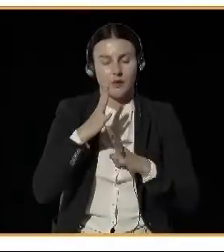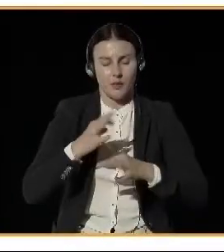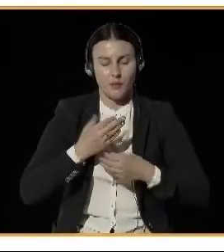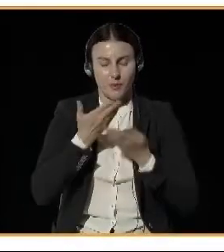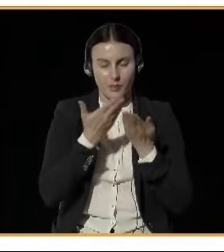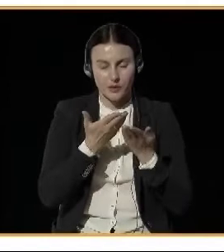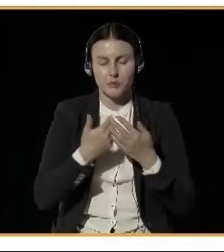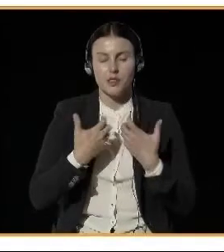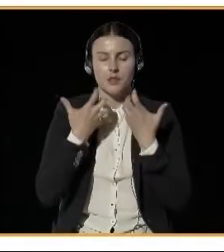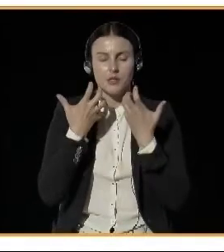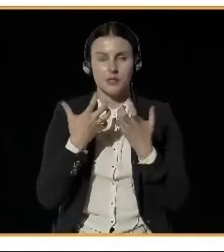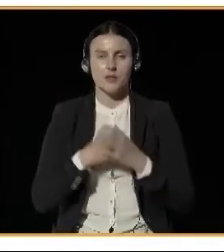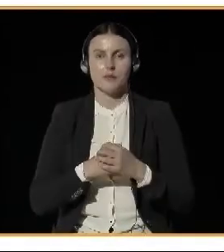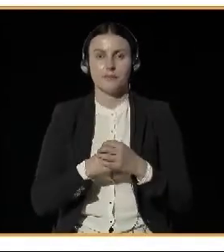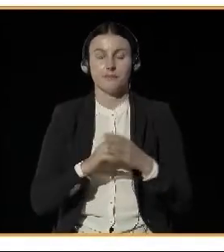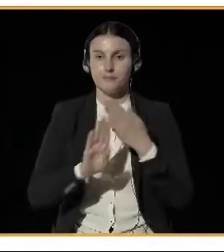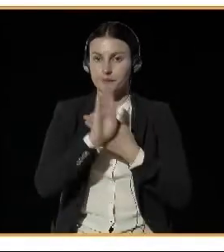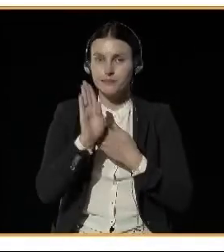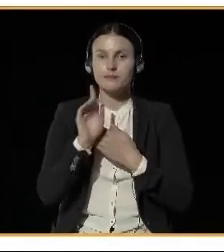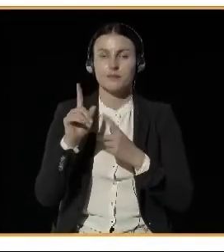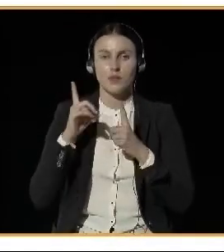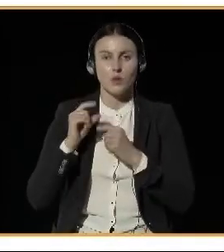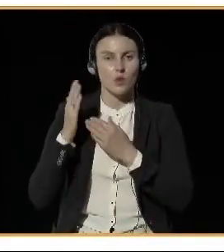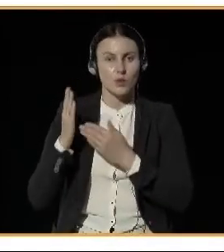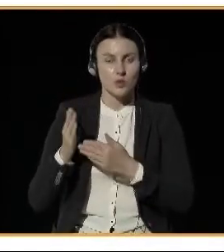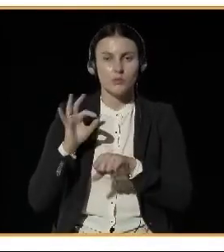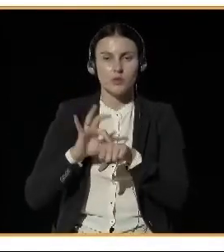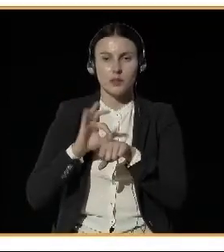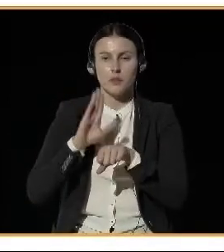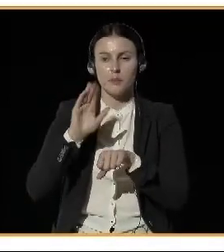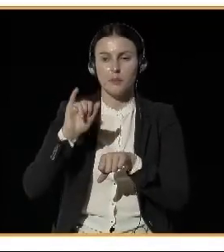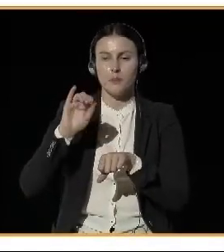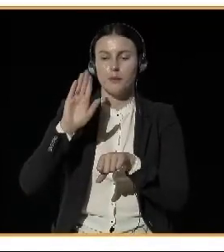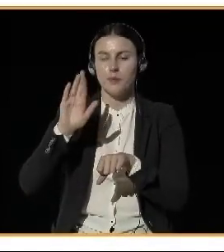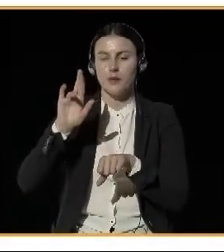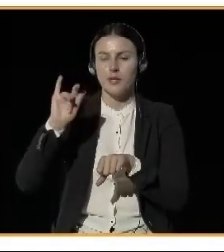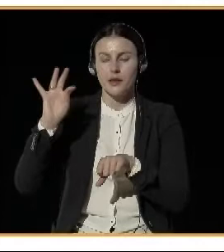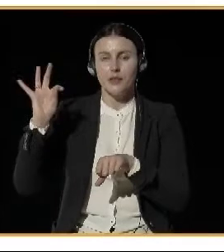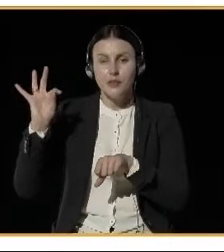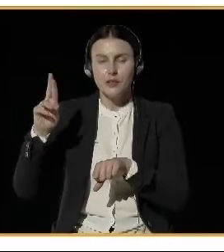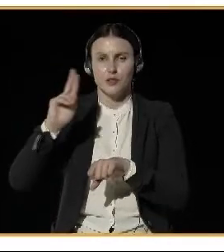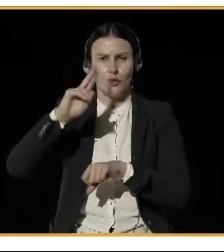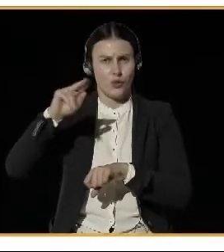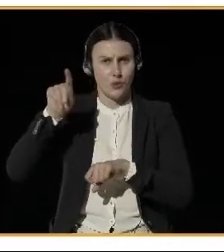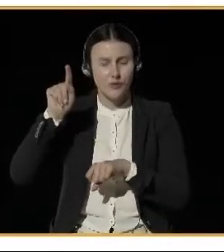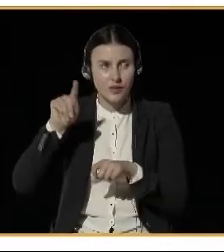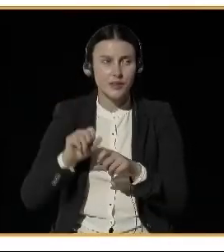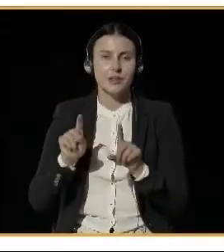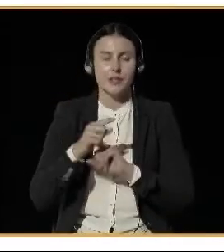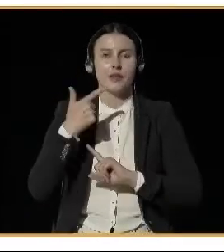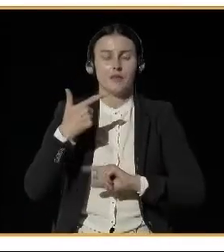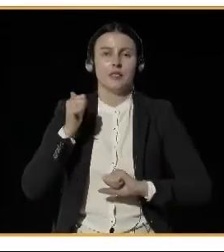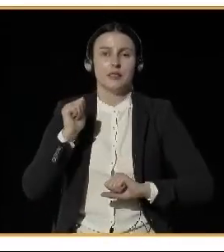to introduce Dr. Britt Hoiskar from Norway and also two Polish experts